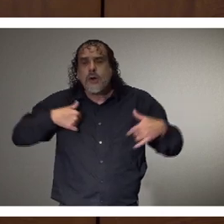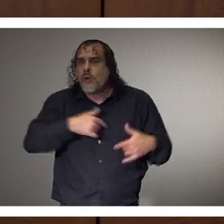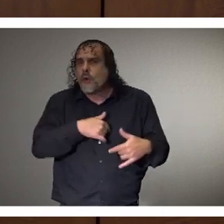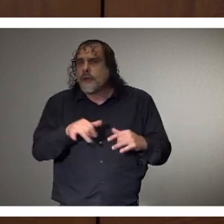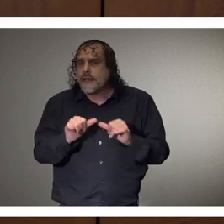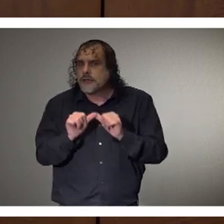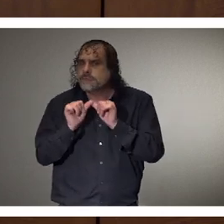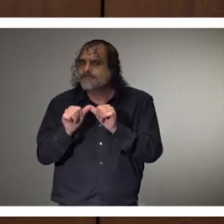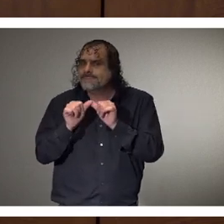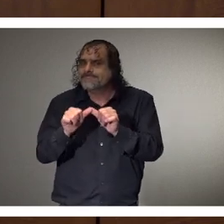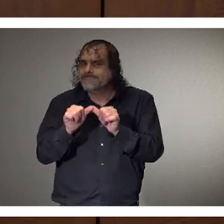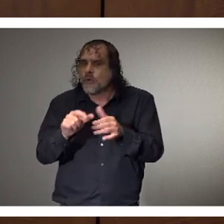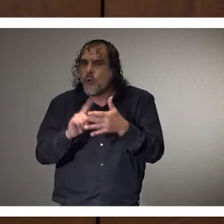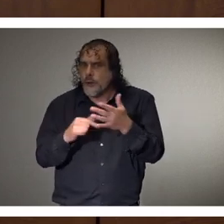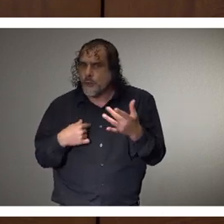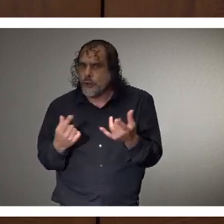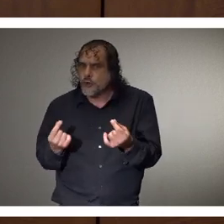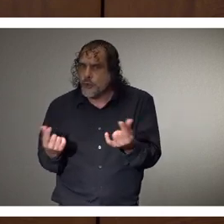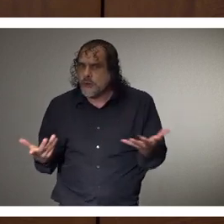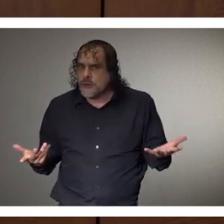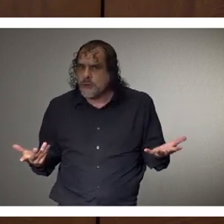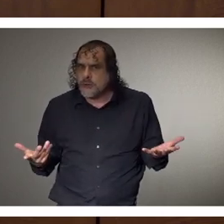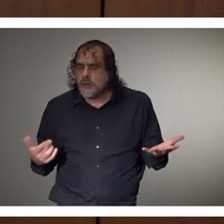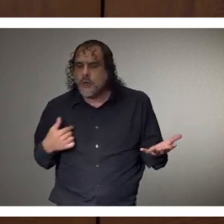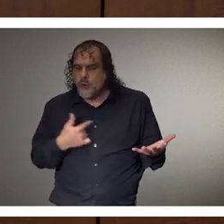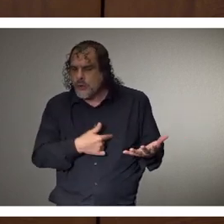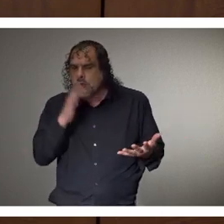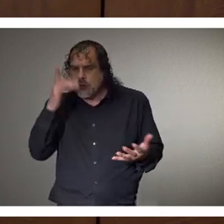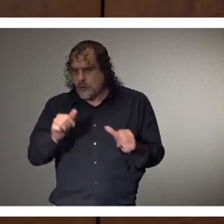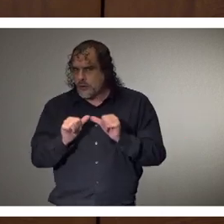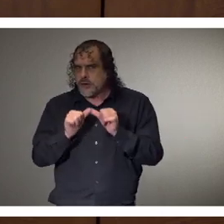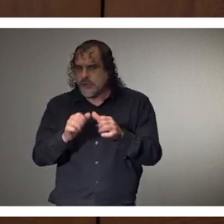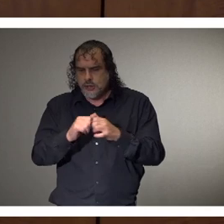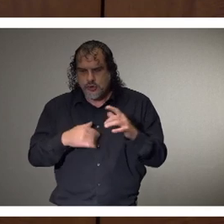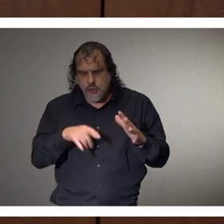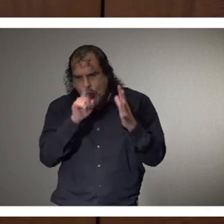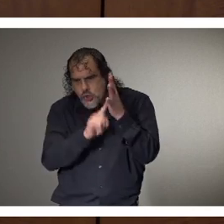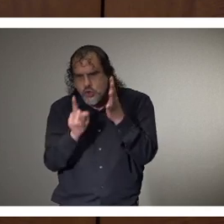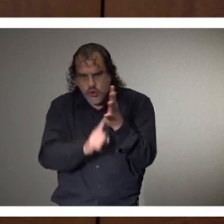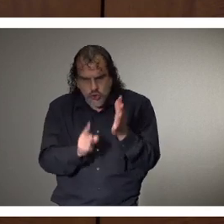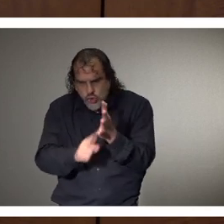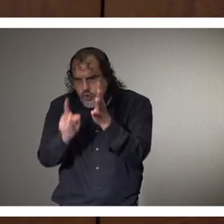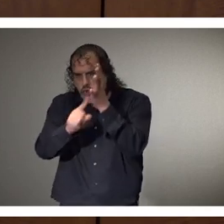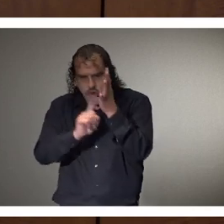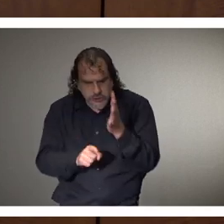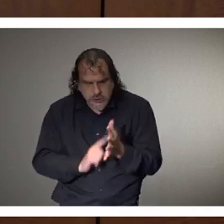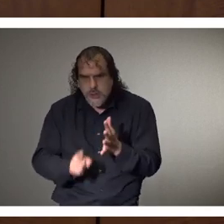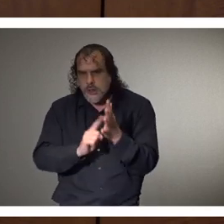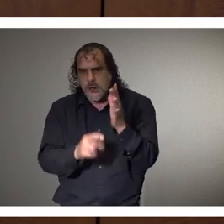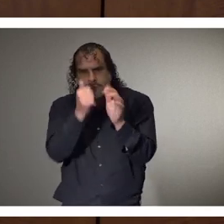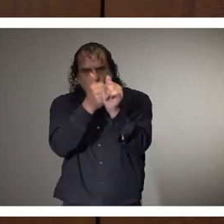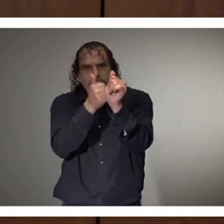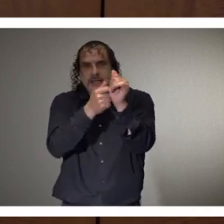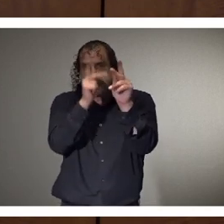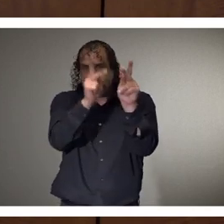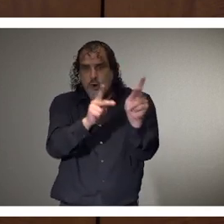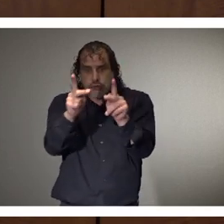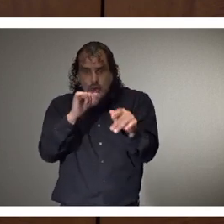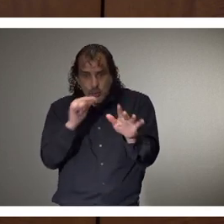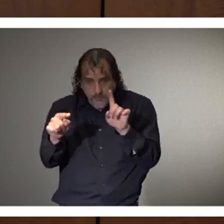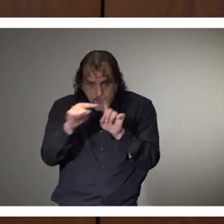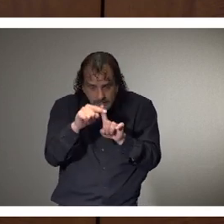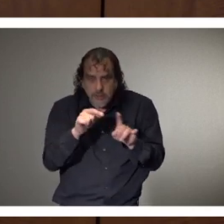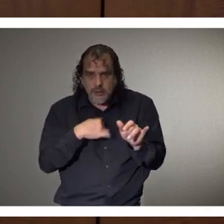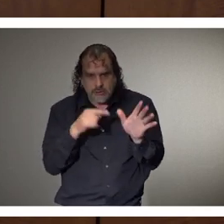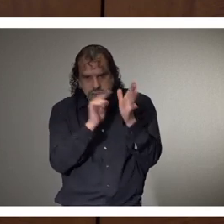the course. Um, we're going to continue to do vigorous investigation around each case, vigorous,